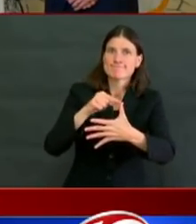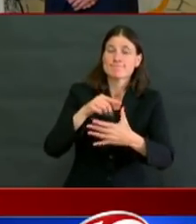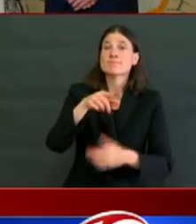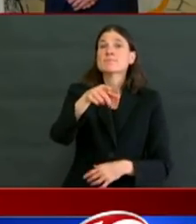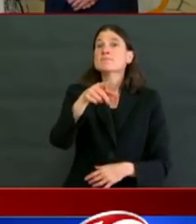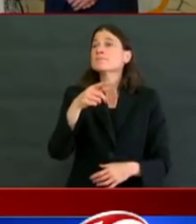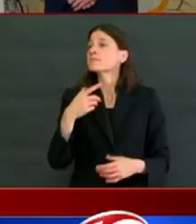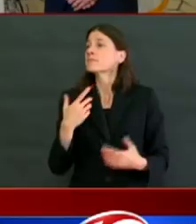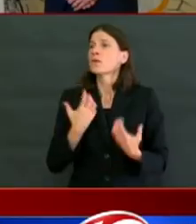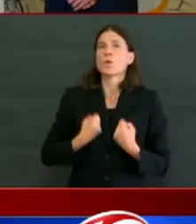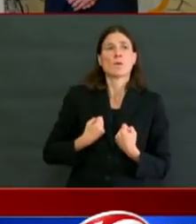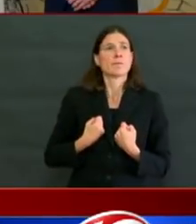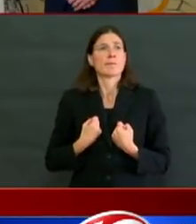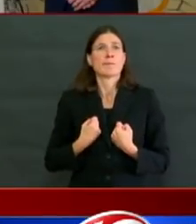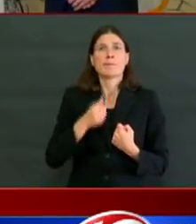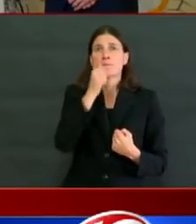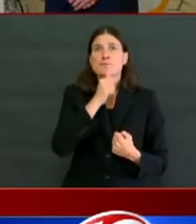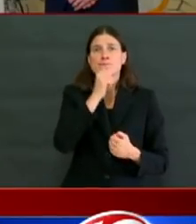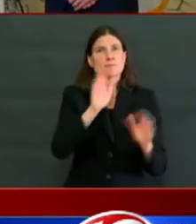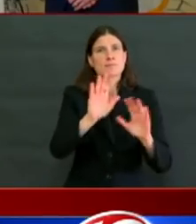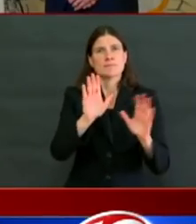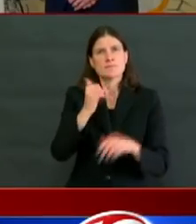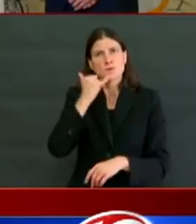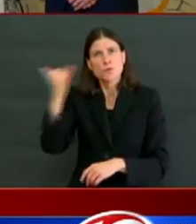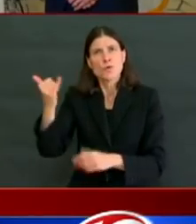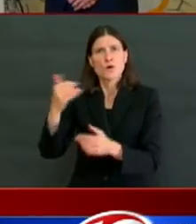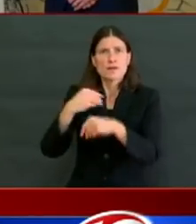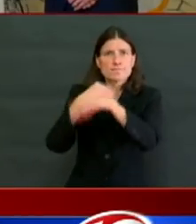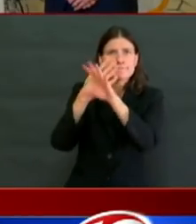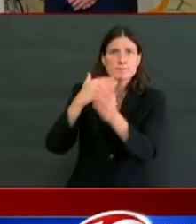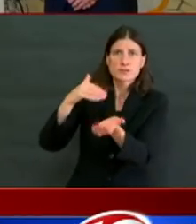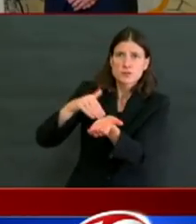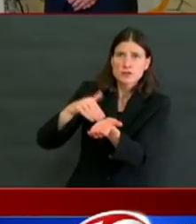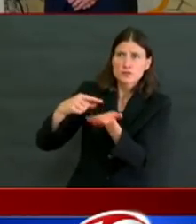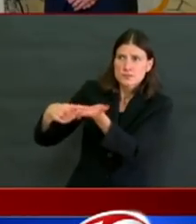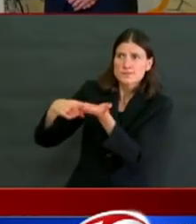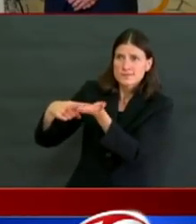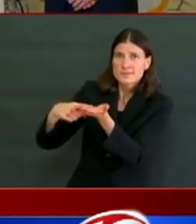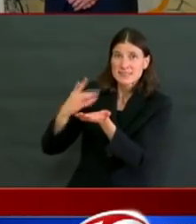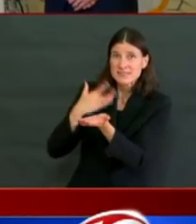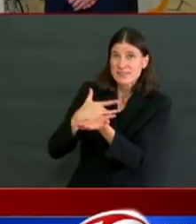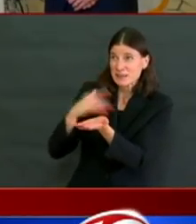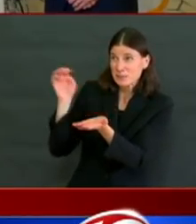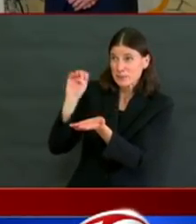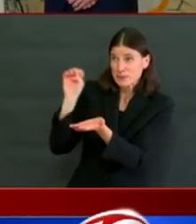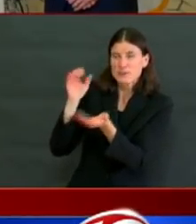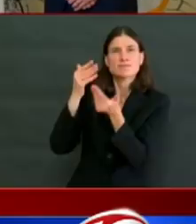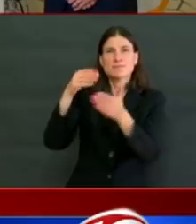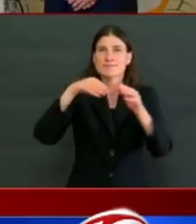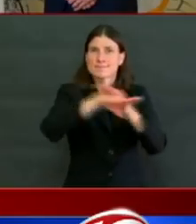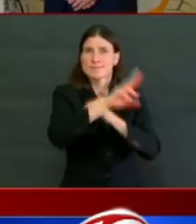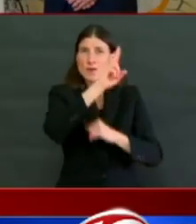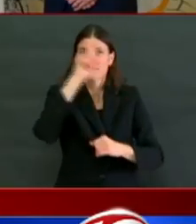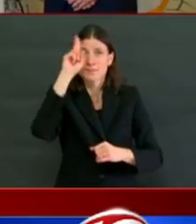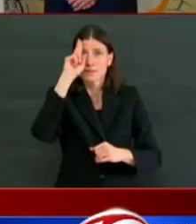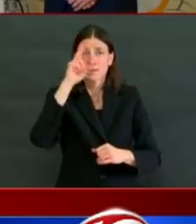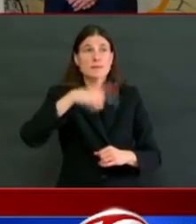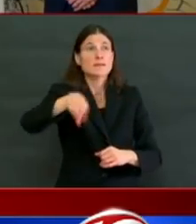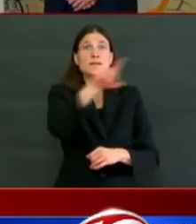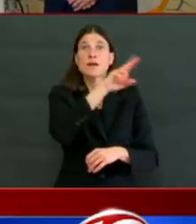Doctor's offices are open. The hospitals are absolutely open. We have seen a decline in